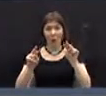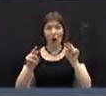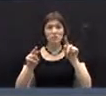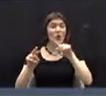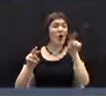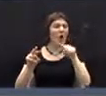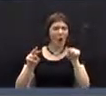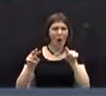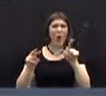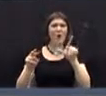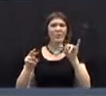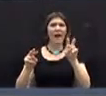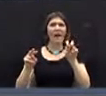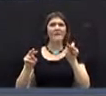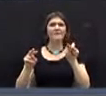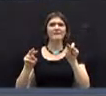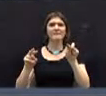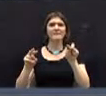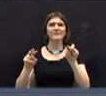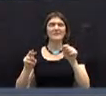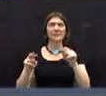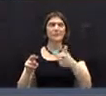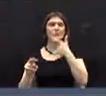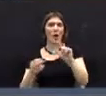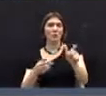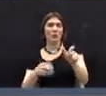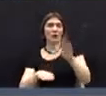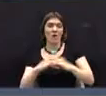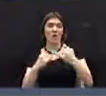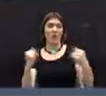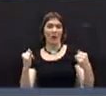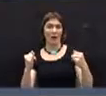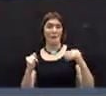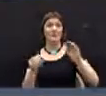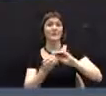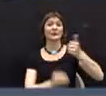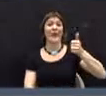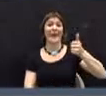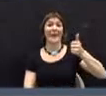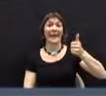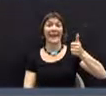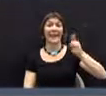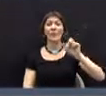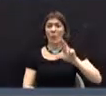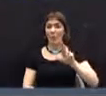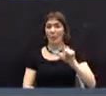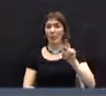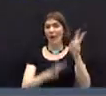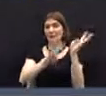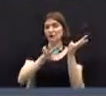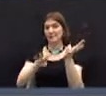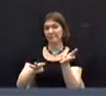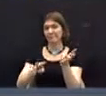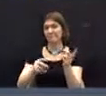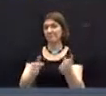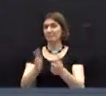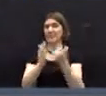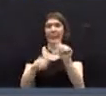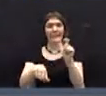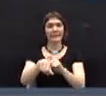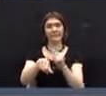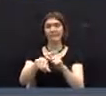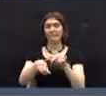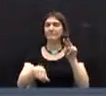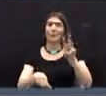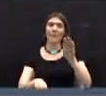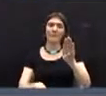clicking on watch channels online channel 10, or you can watch the meeting on demand at the same